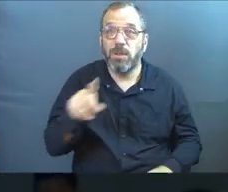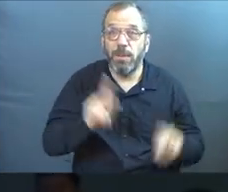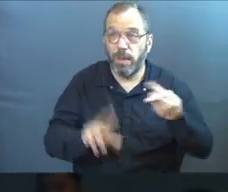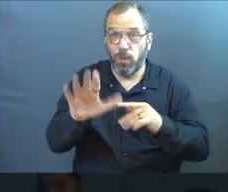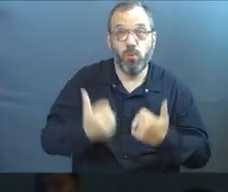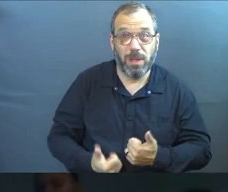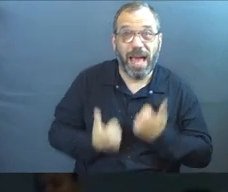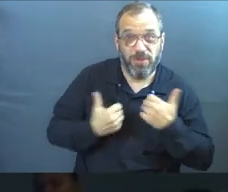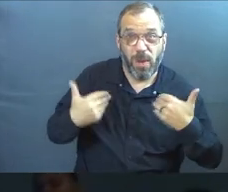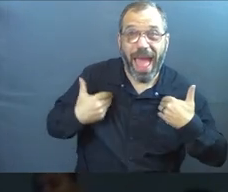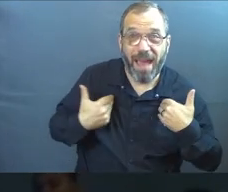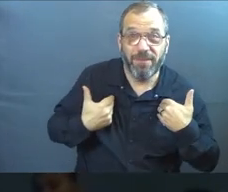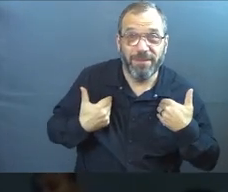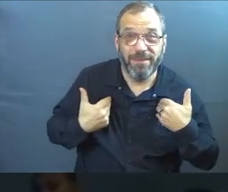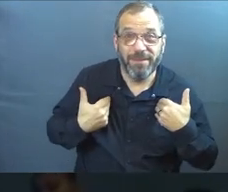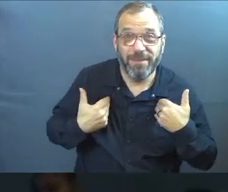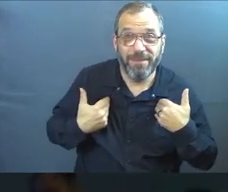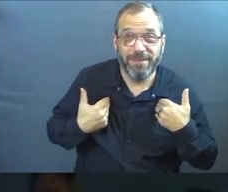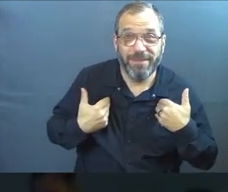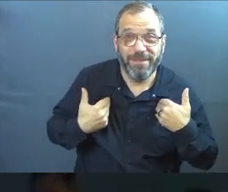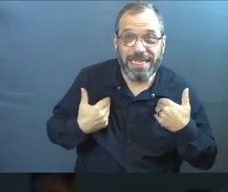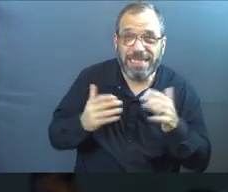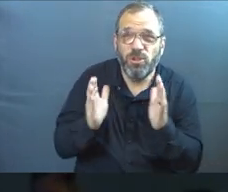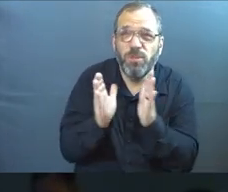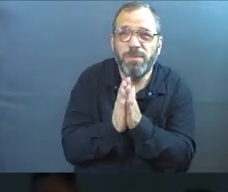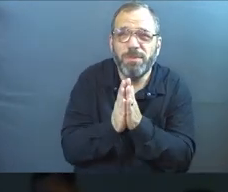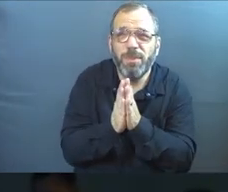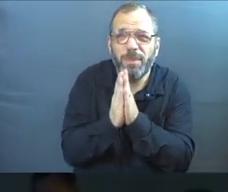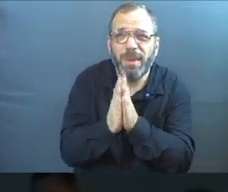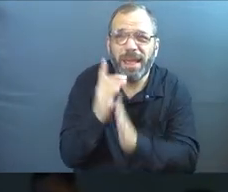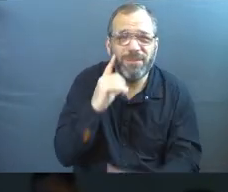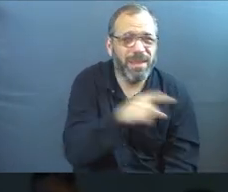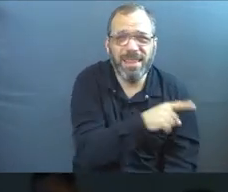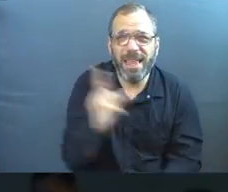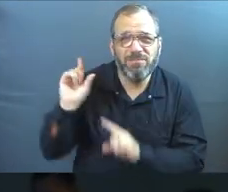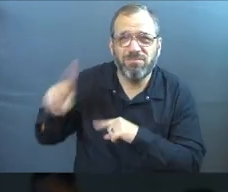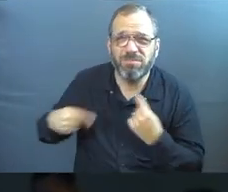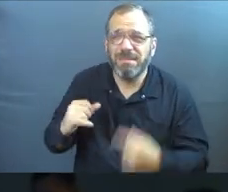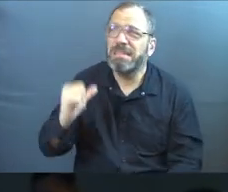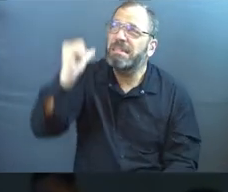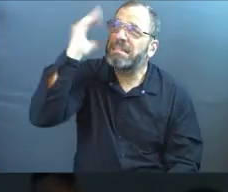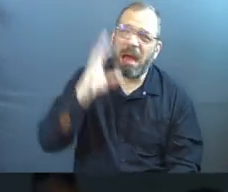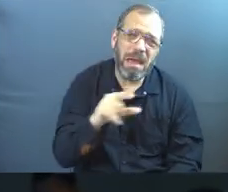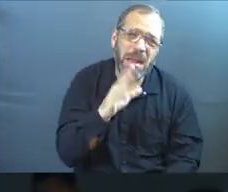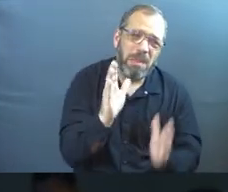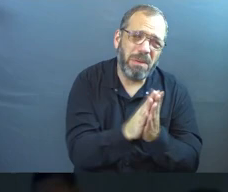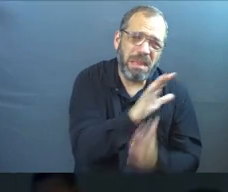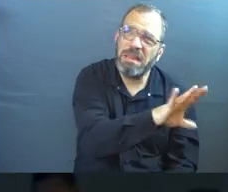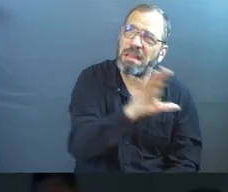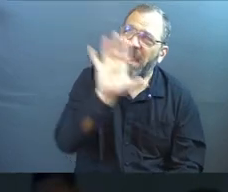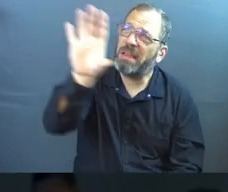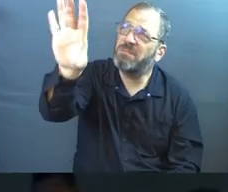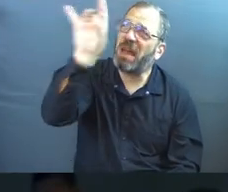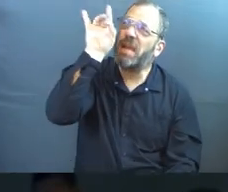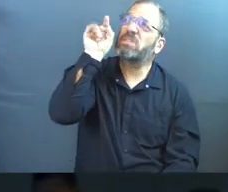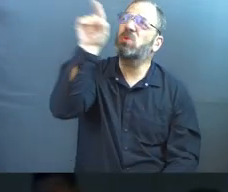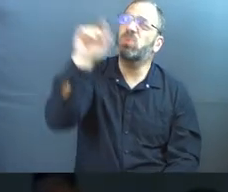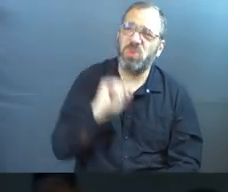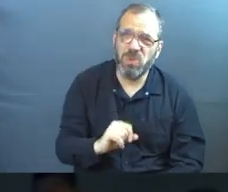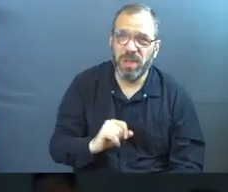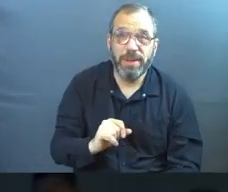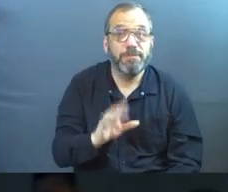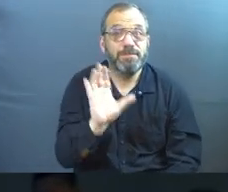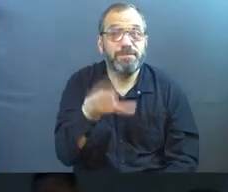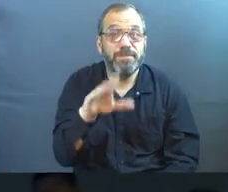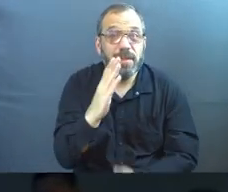people in your life. You've been praying for them. Oh God, let them find you. And